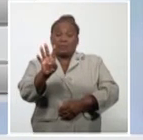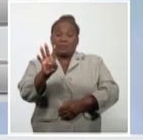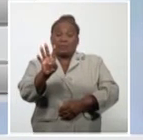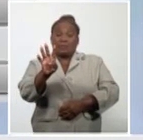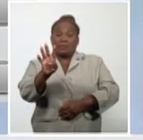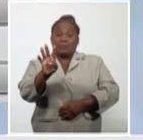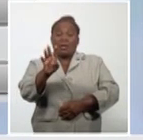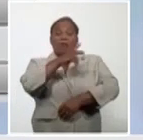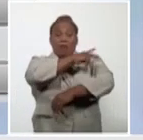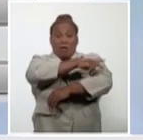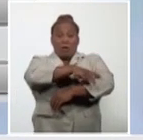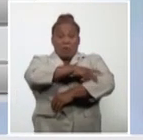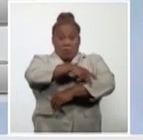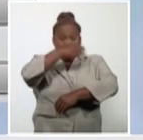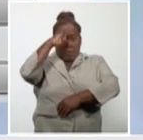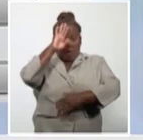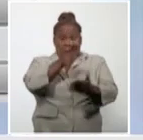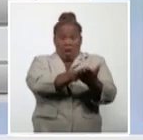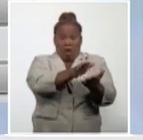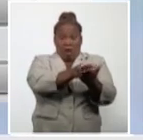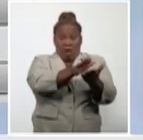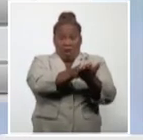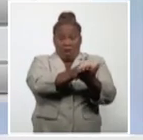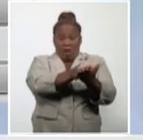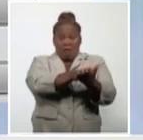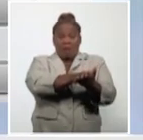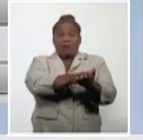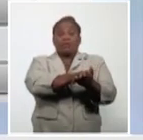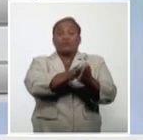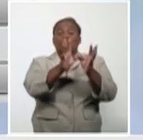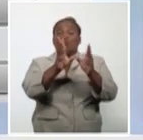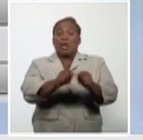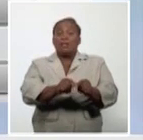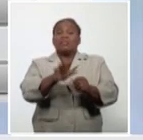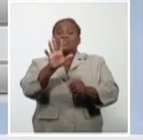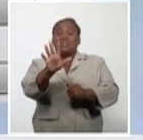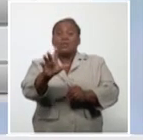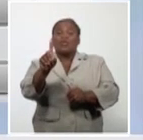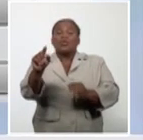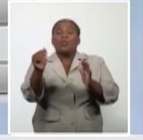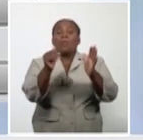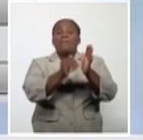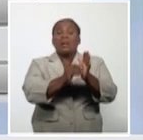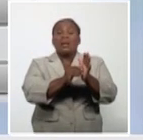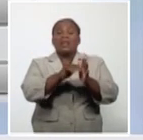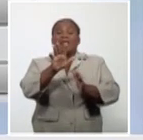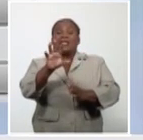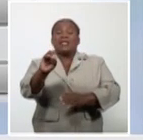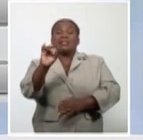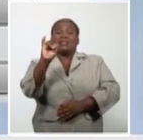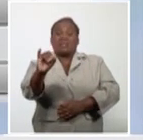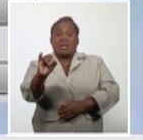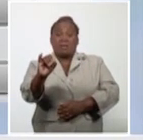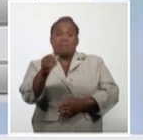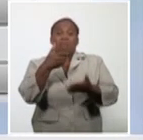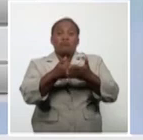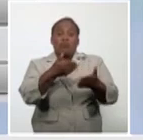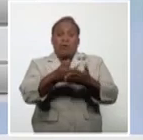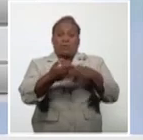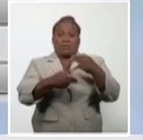The country has already accumulated a total of 51,506 samples